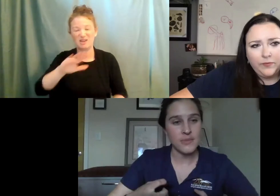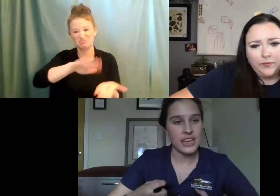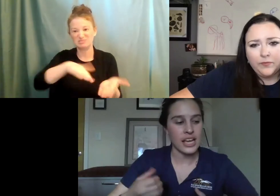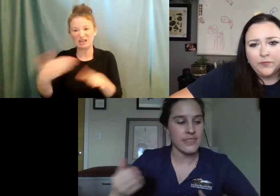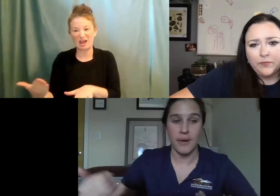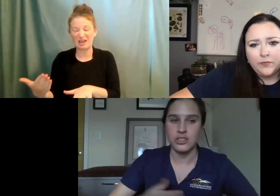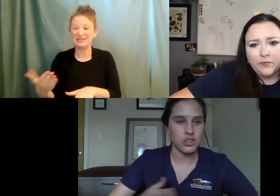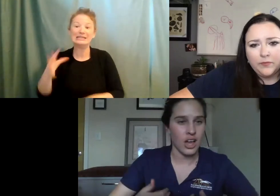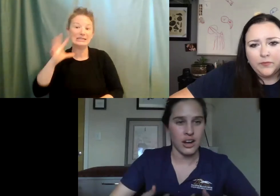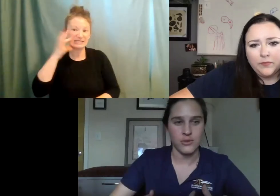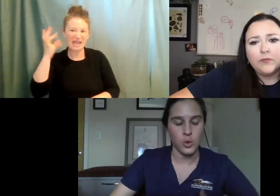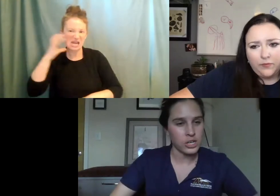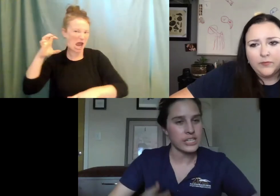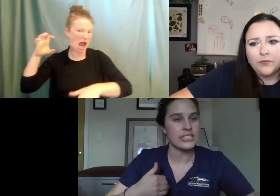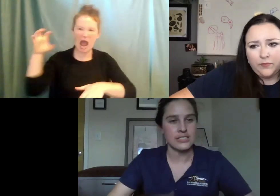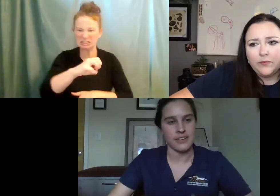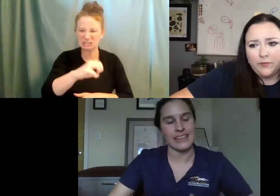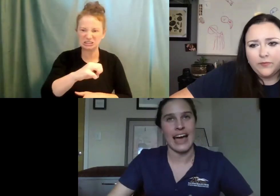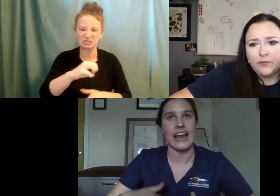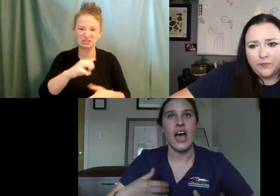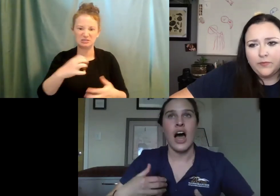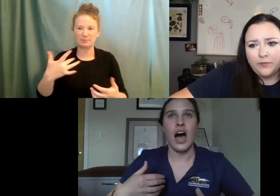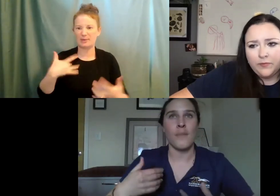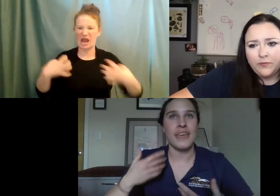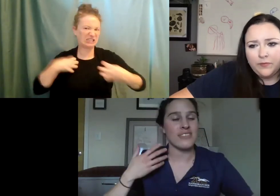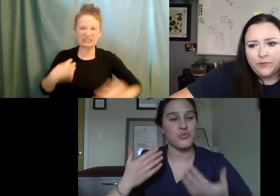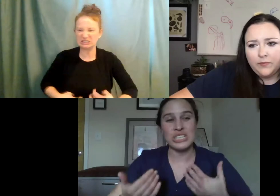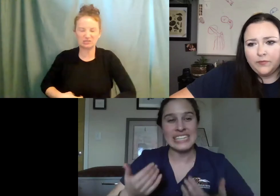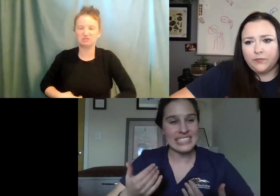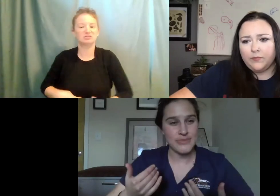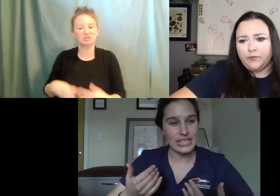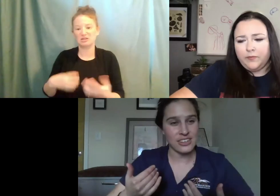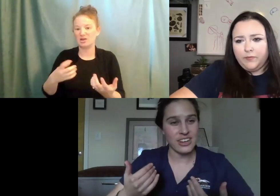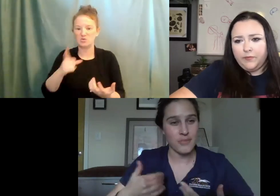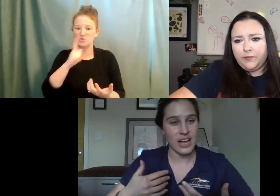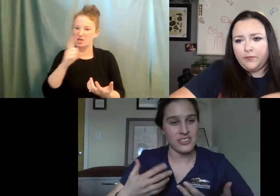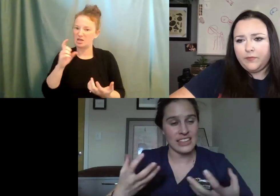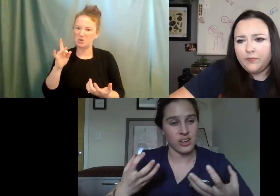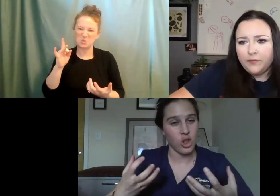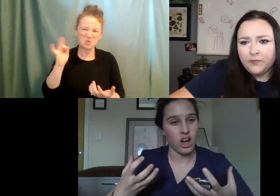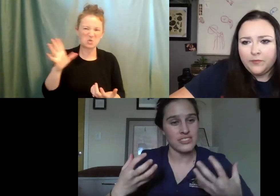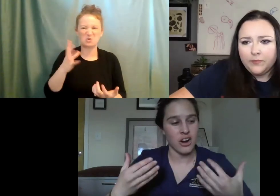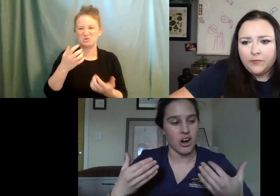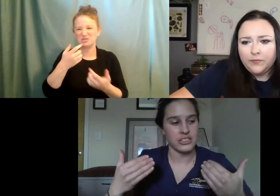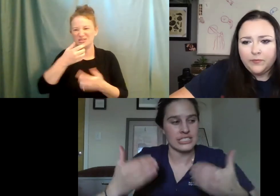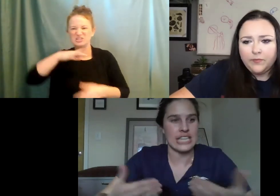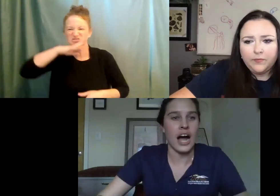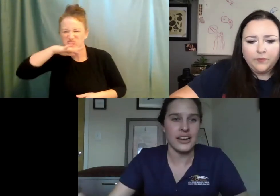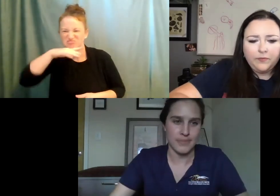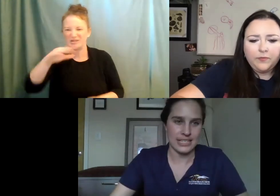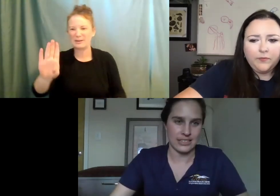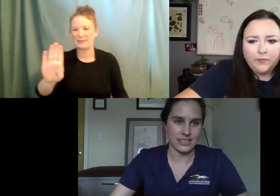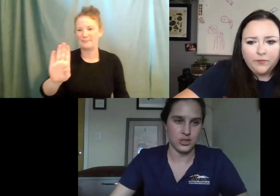when they bite something, they puncture a lot of organs and stuff like that. Um, they have this really nasty bacteria in their mouths and their claws that are